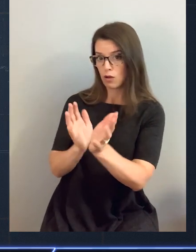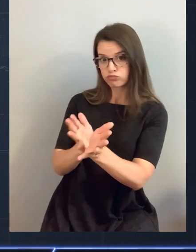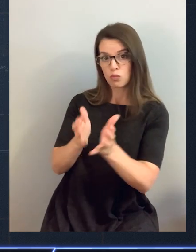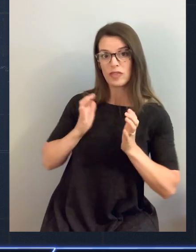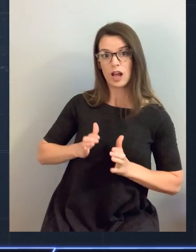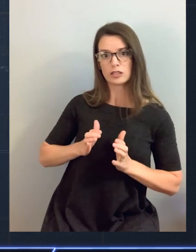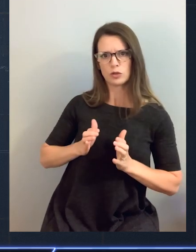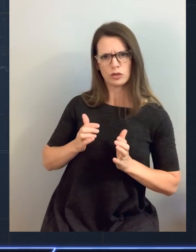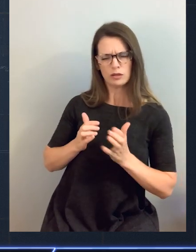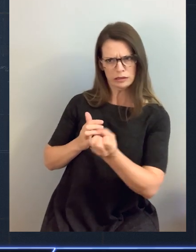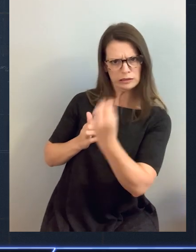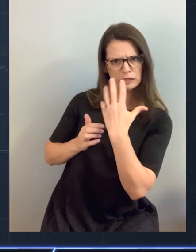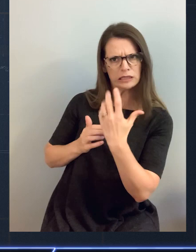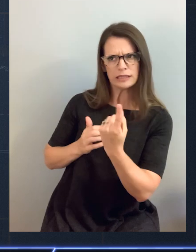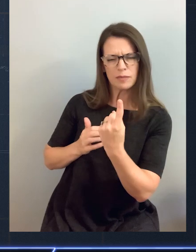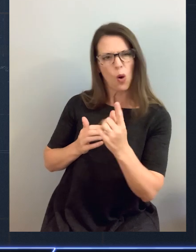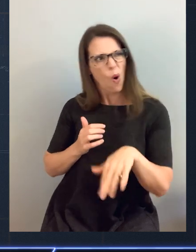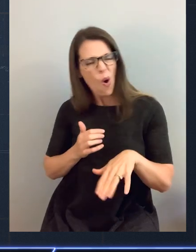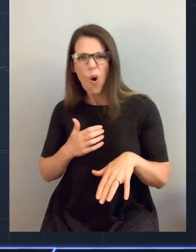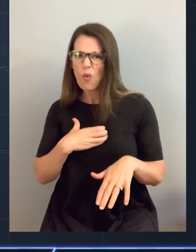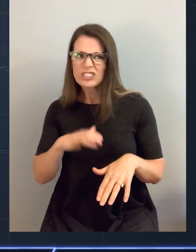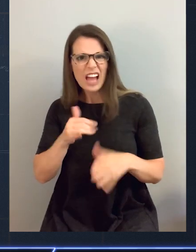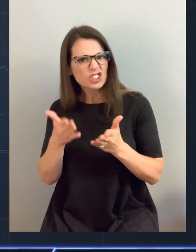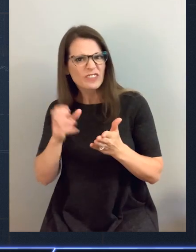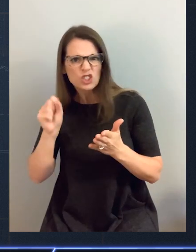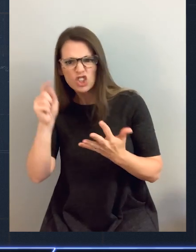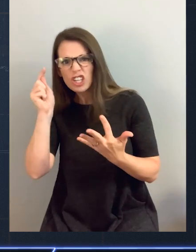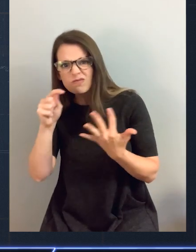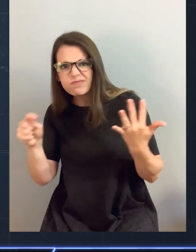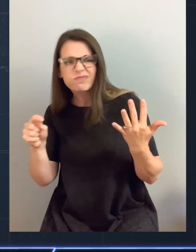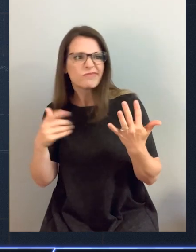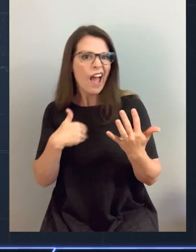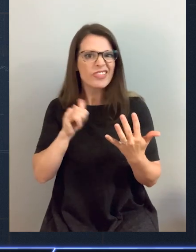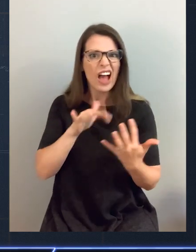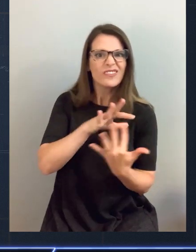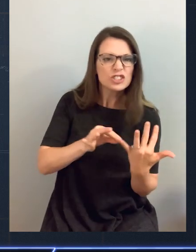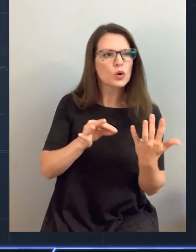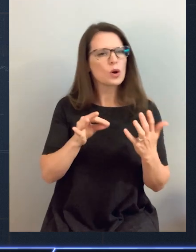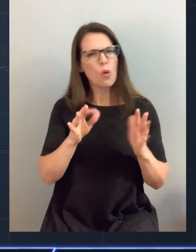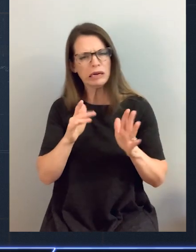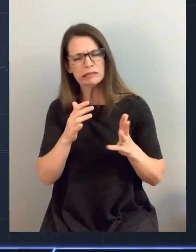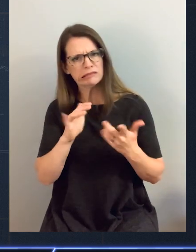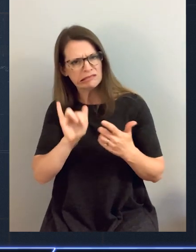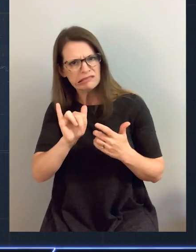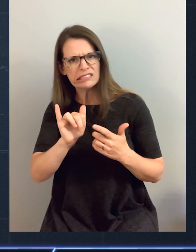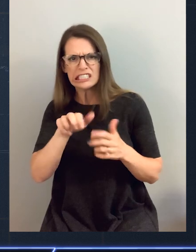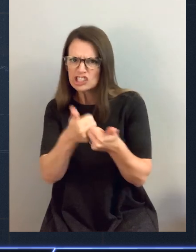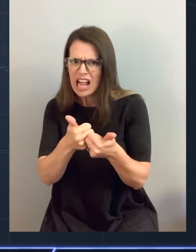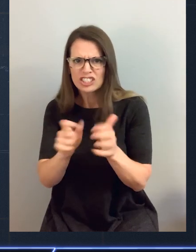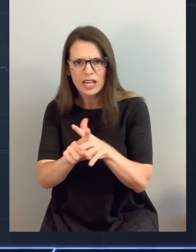right while meeting with our customer. If they say, hey, it'd be awesome if this service did this or had this feature or got this interesting challenge.